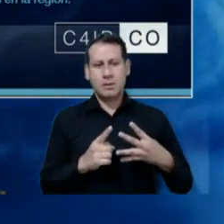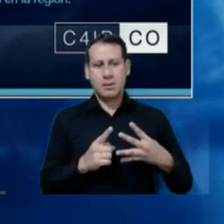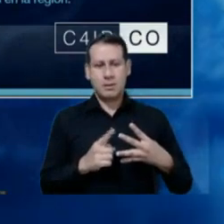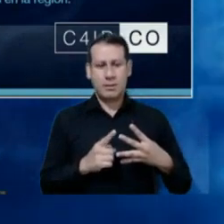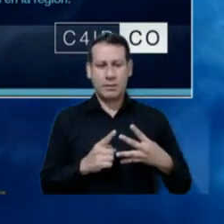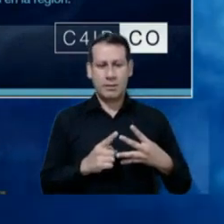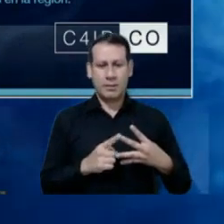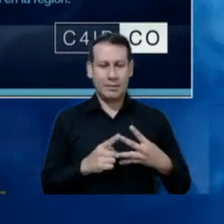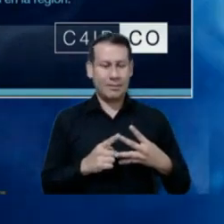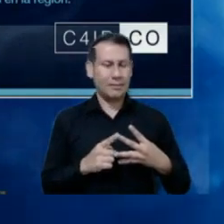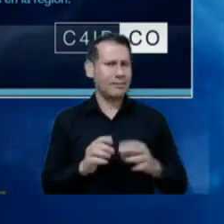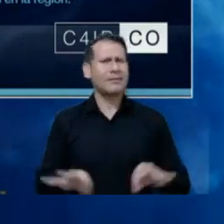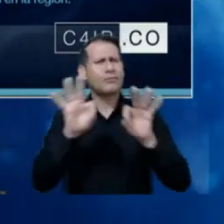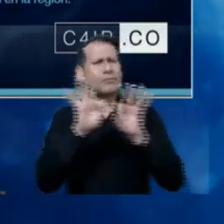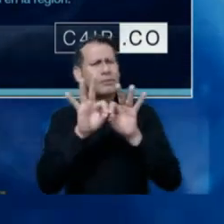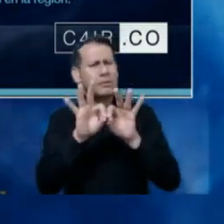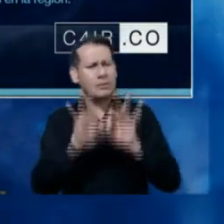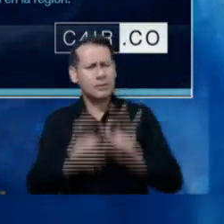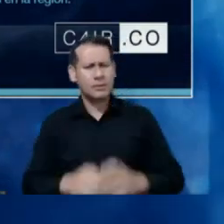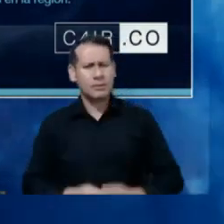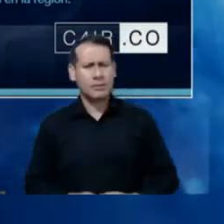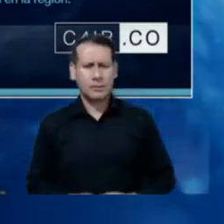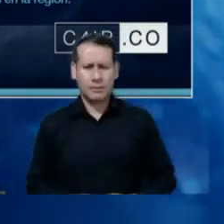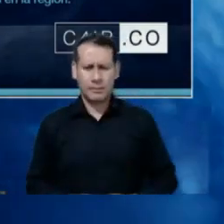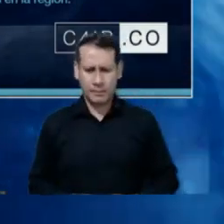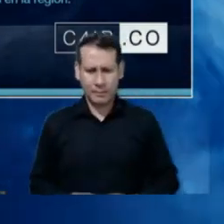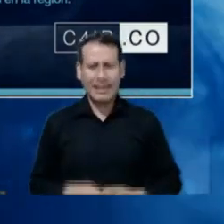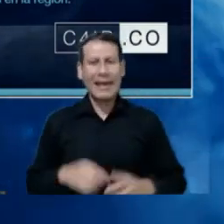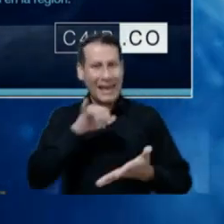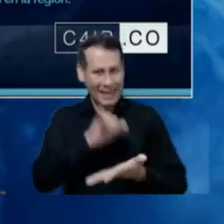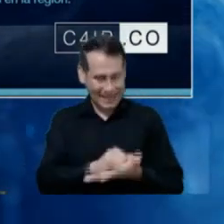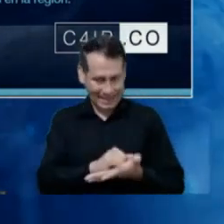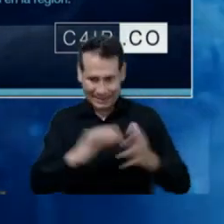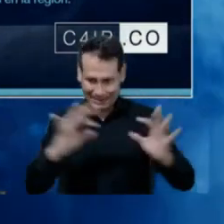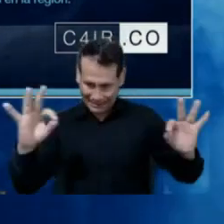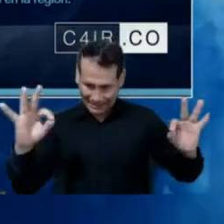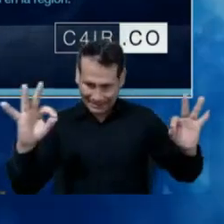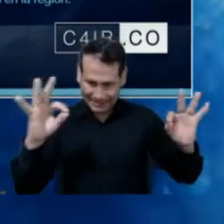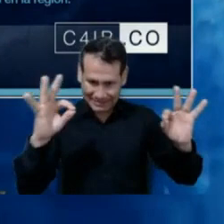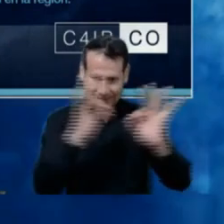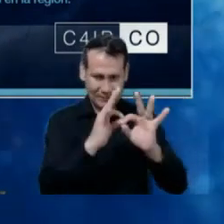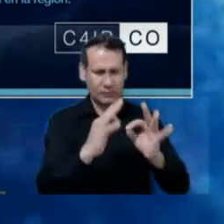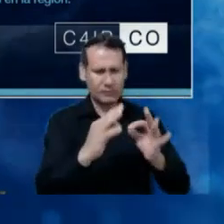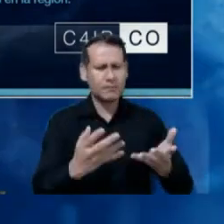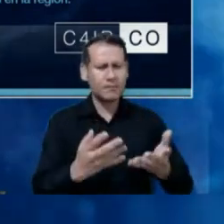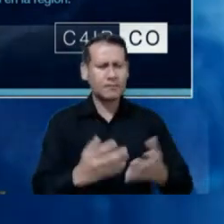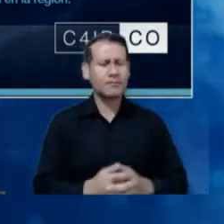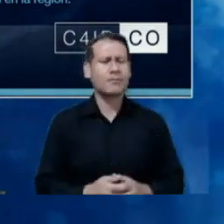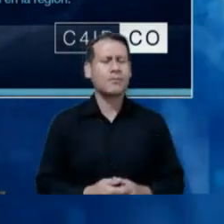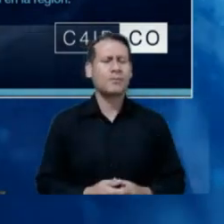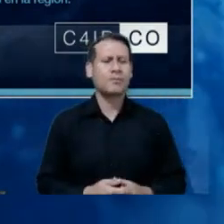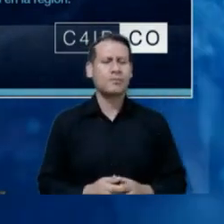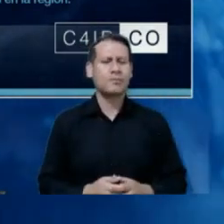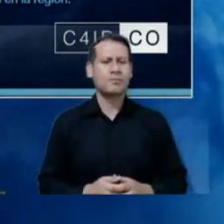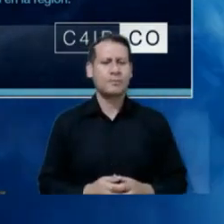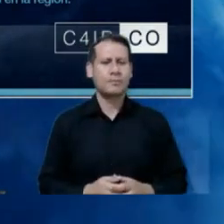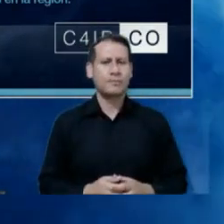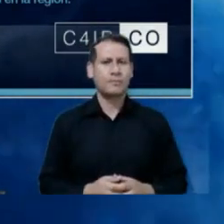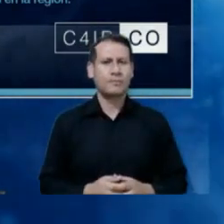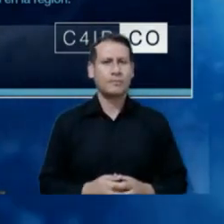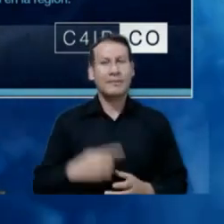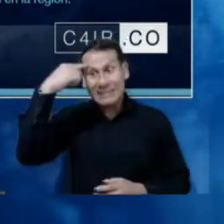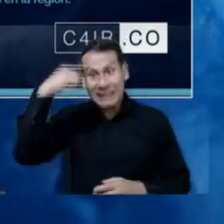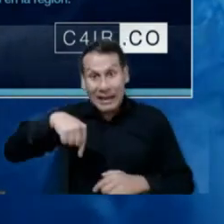And also, I will be focusing this a bit more than the other three, what we